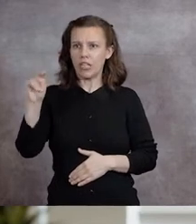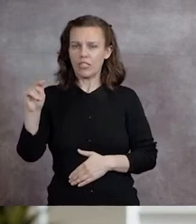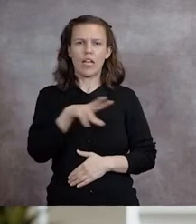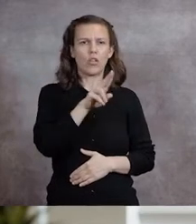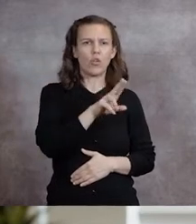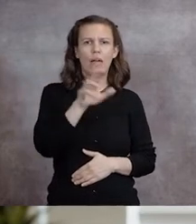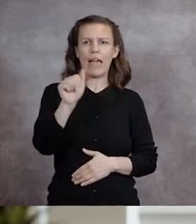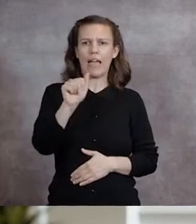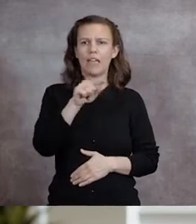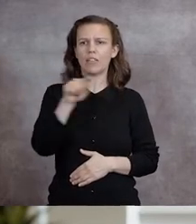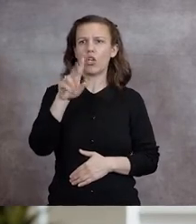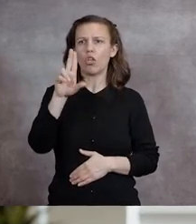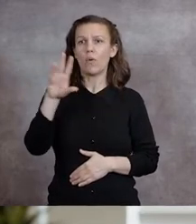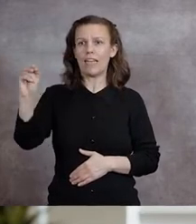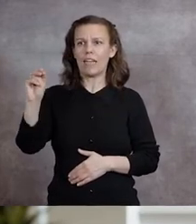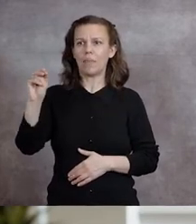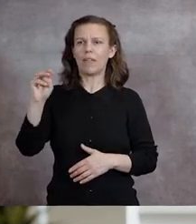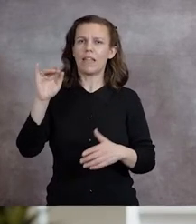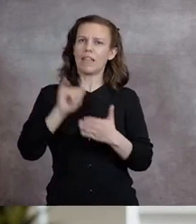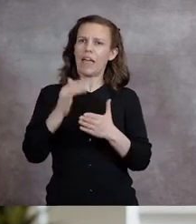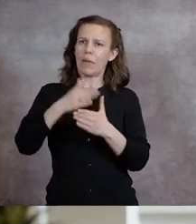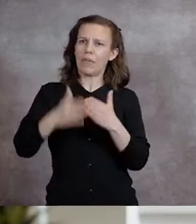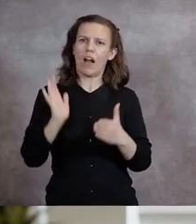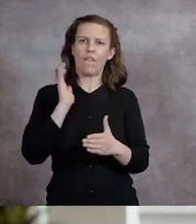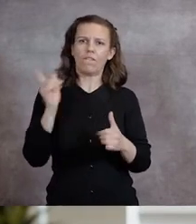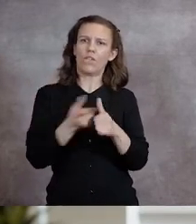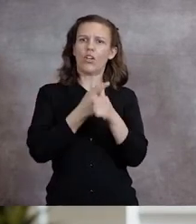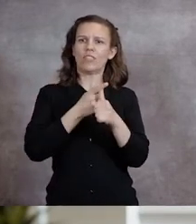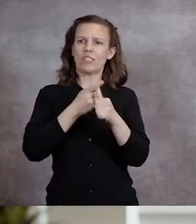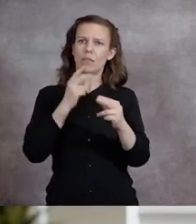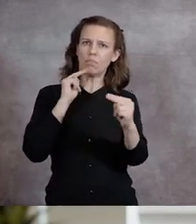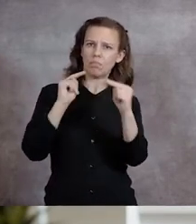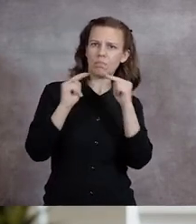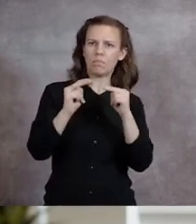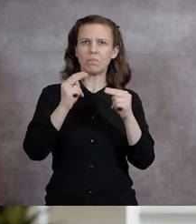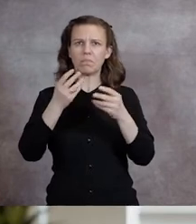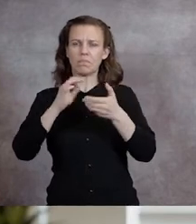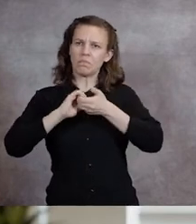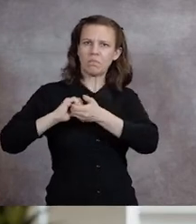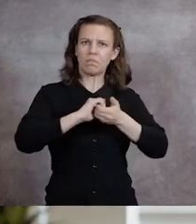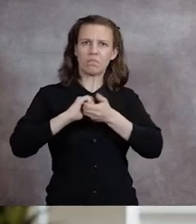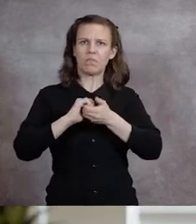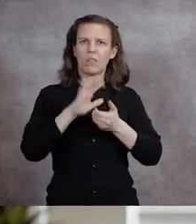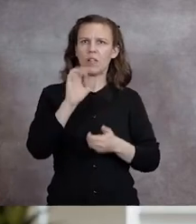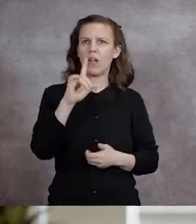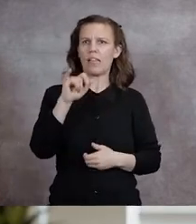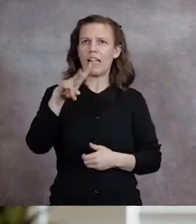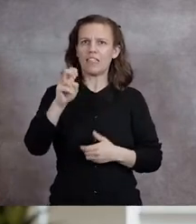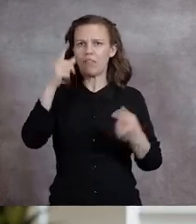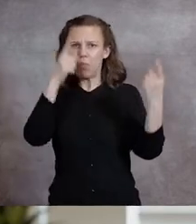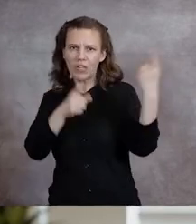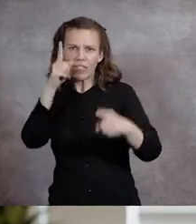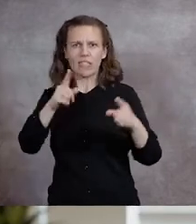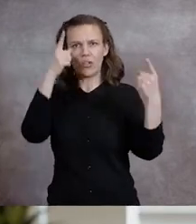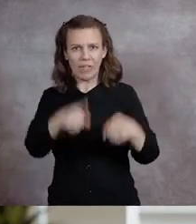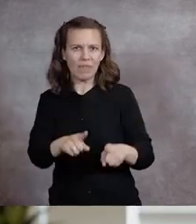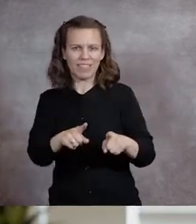UA-UNM completing our first collective bargaining agreement, the beginning of a new era at UNM.